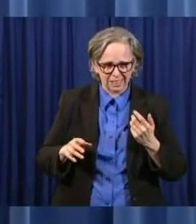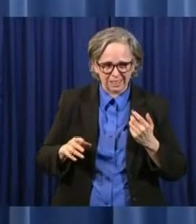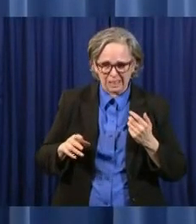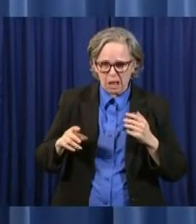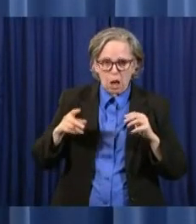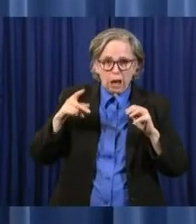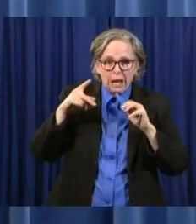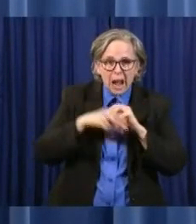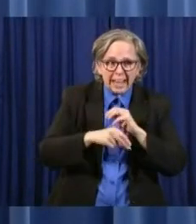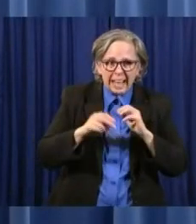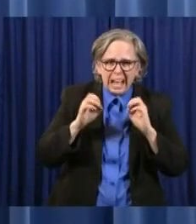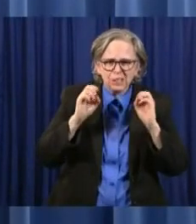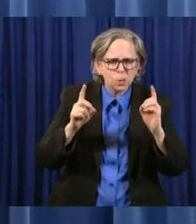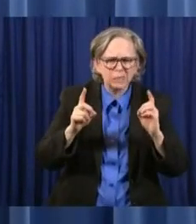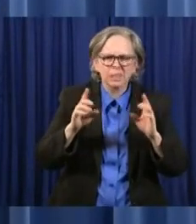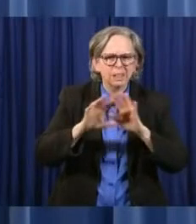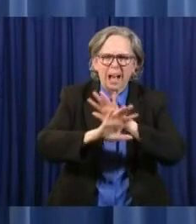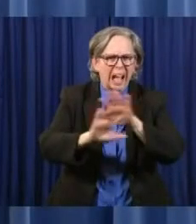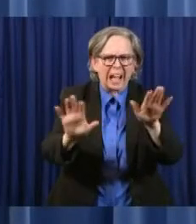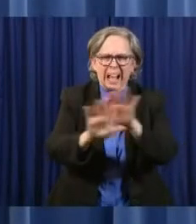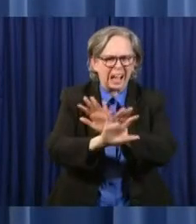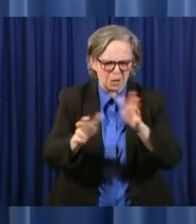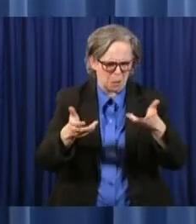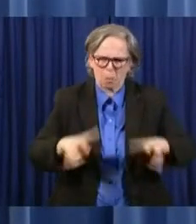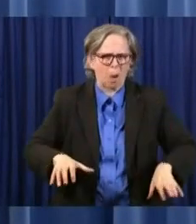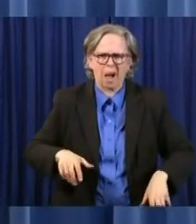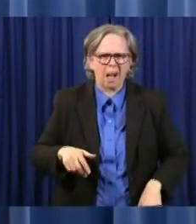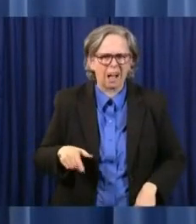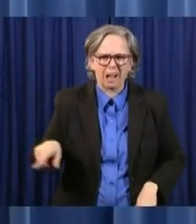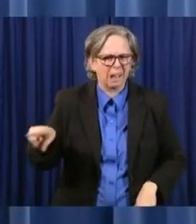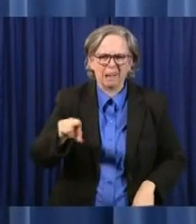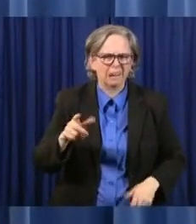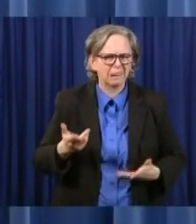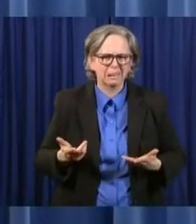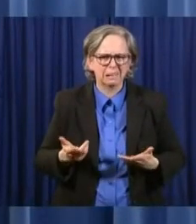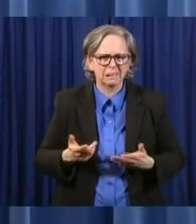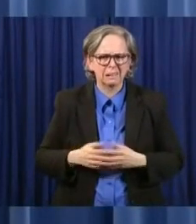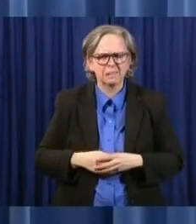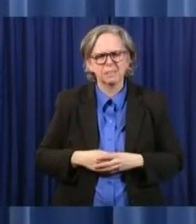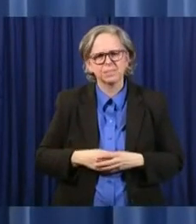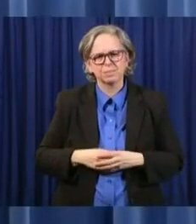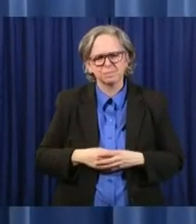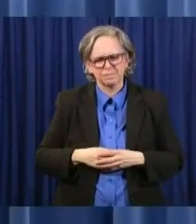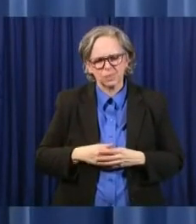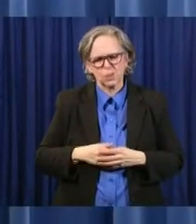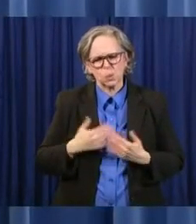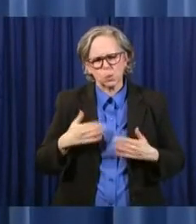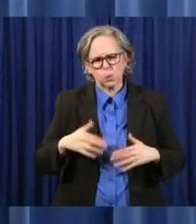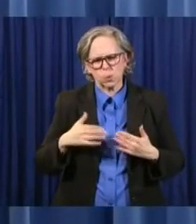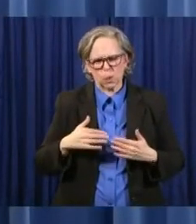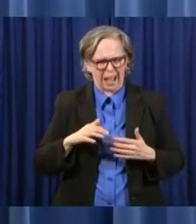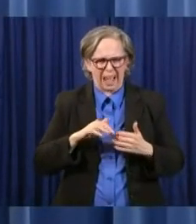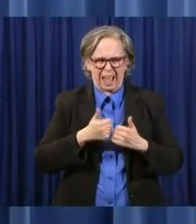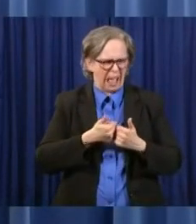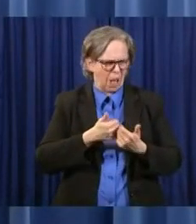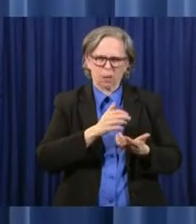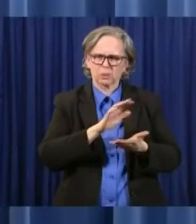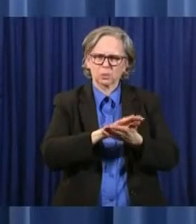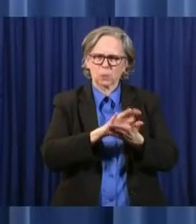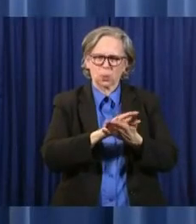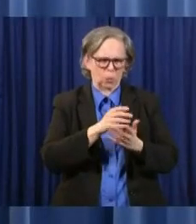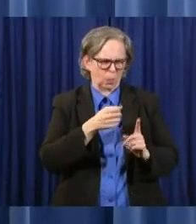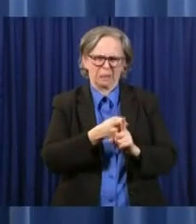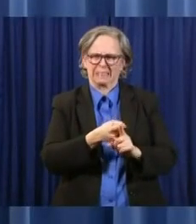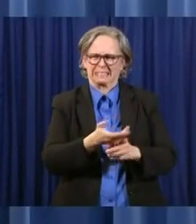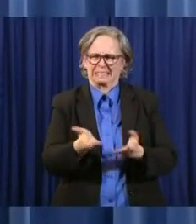we're concerned about, you know, the impact of local schools. So I don't think anybody's